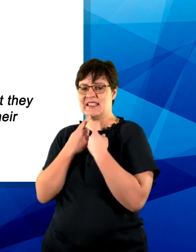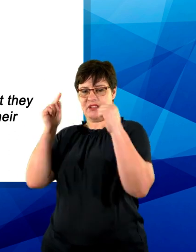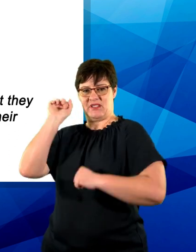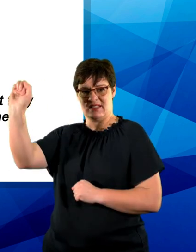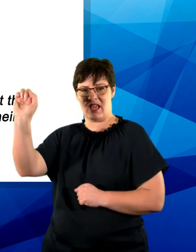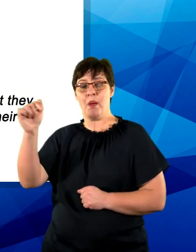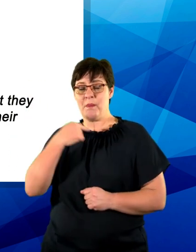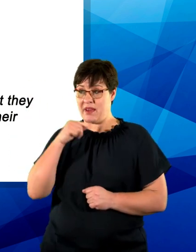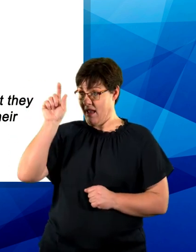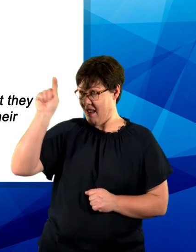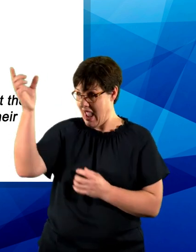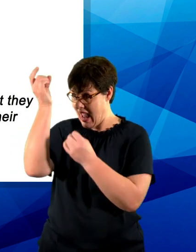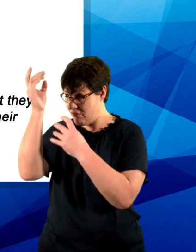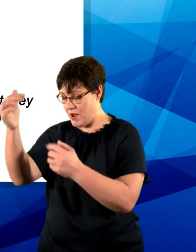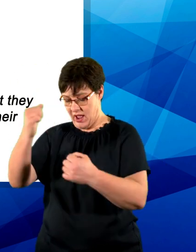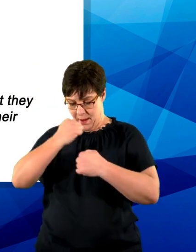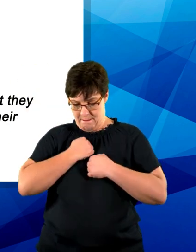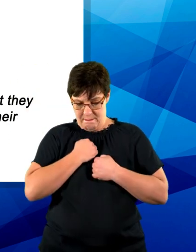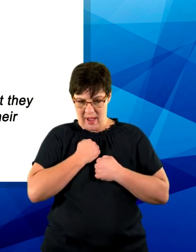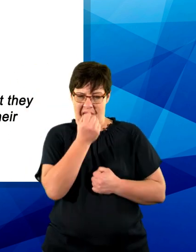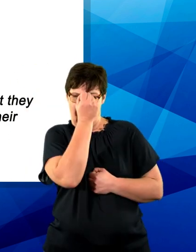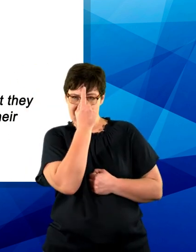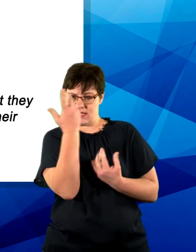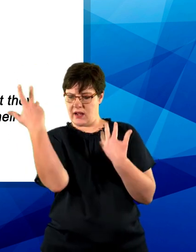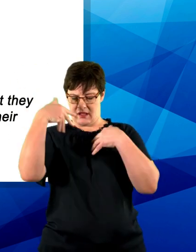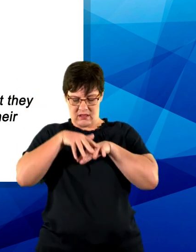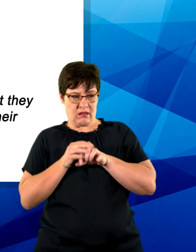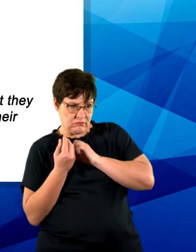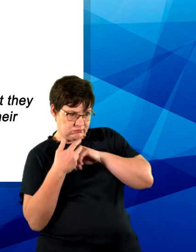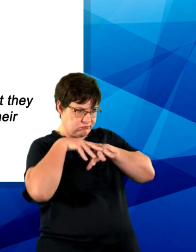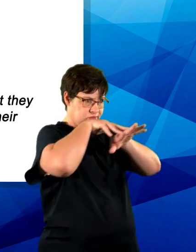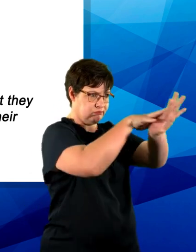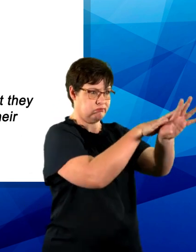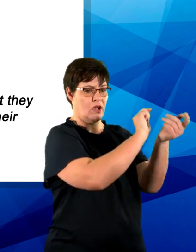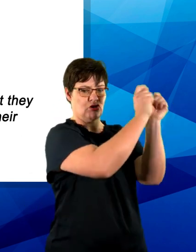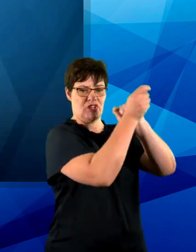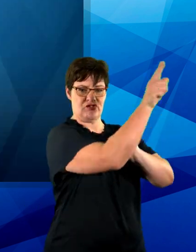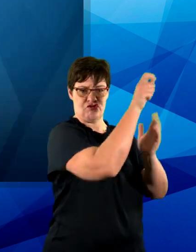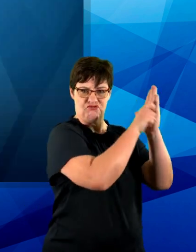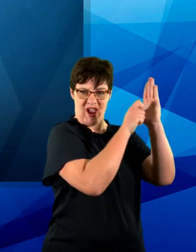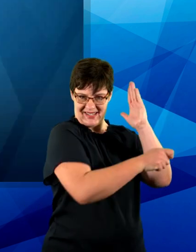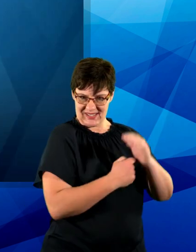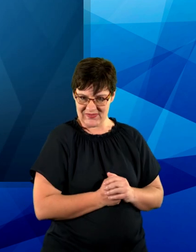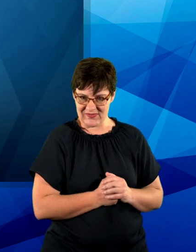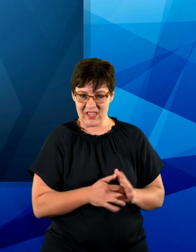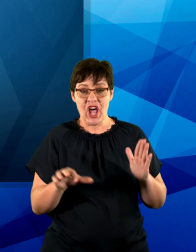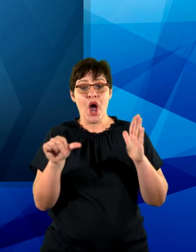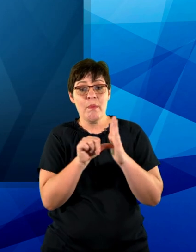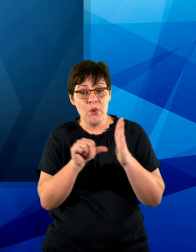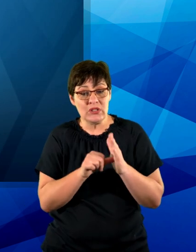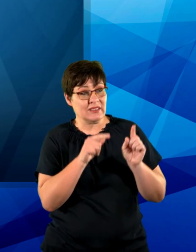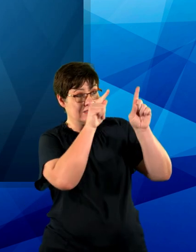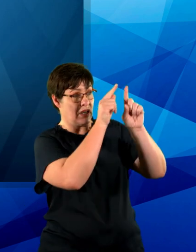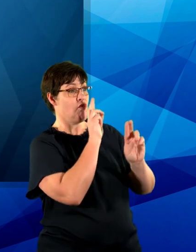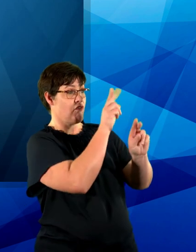shows how the writer has integrated his or her understanding with the knowledge of the author. It is crucial that there's a